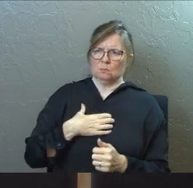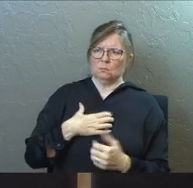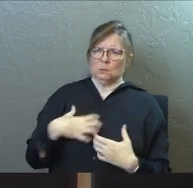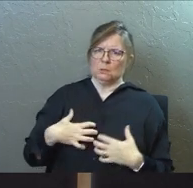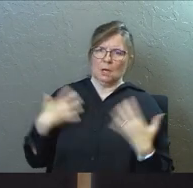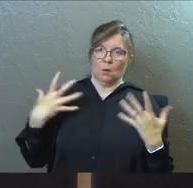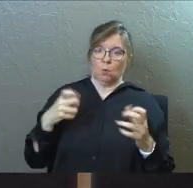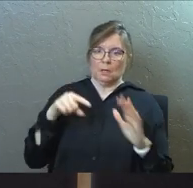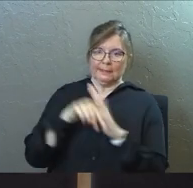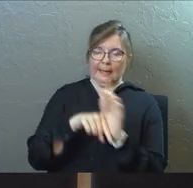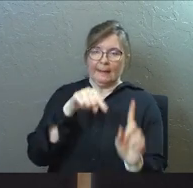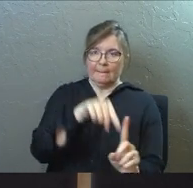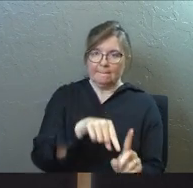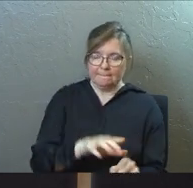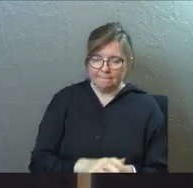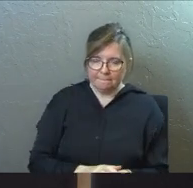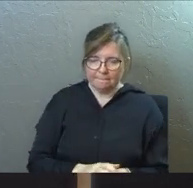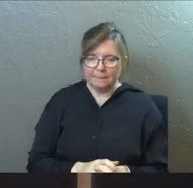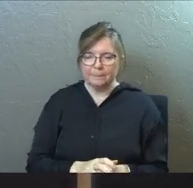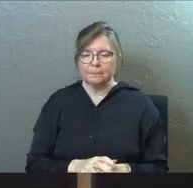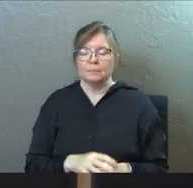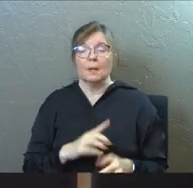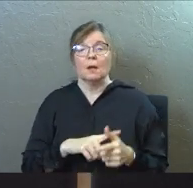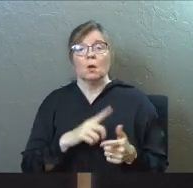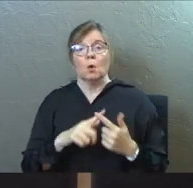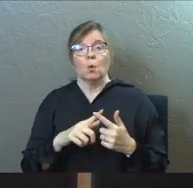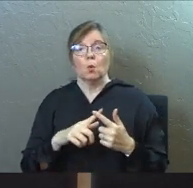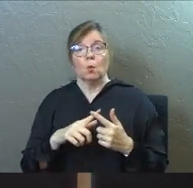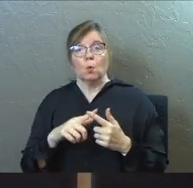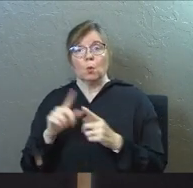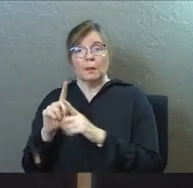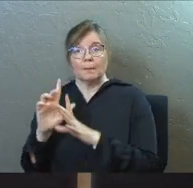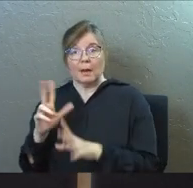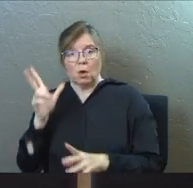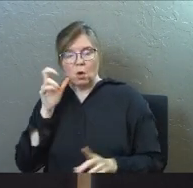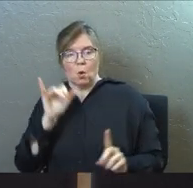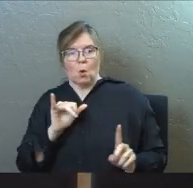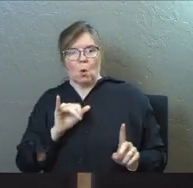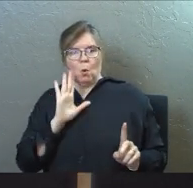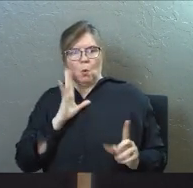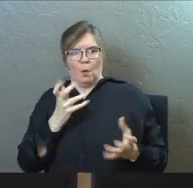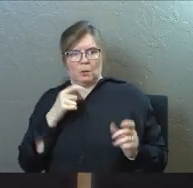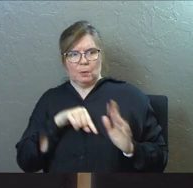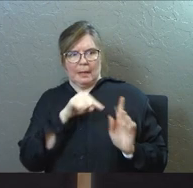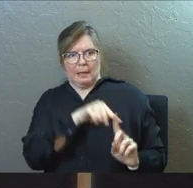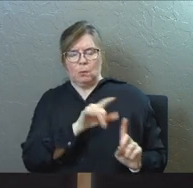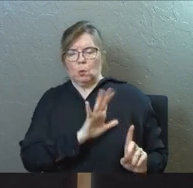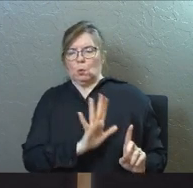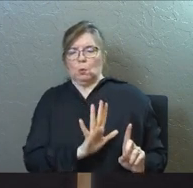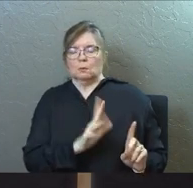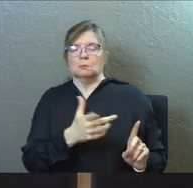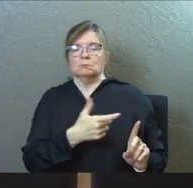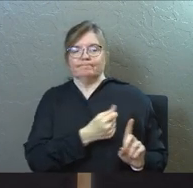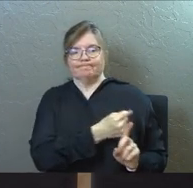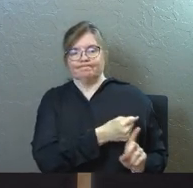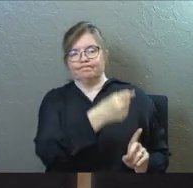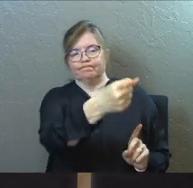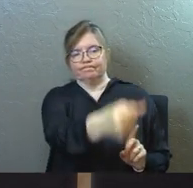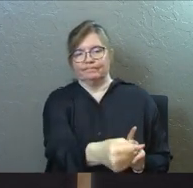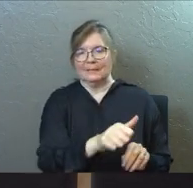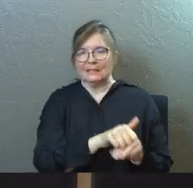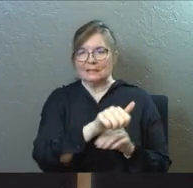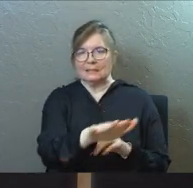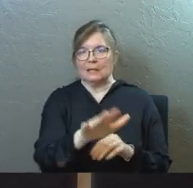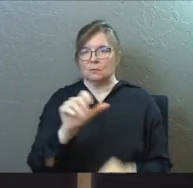heard about this, they took it, heard about the murder plot, they took him down to Caesarea, and sent him away to Tarsus, his